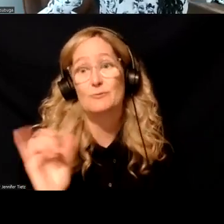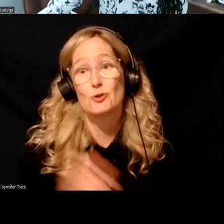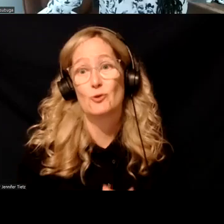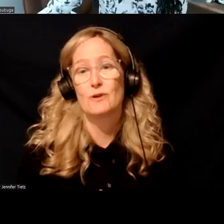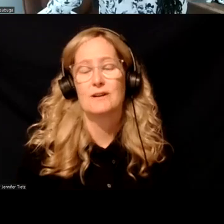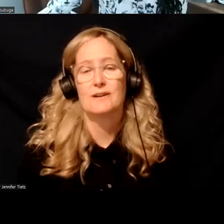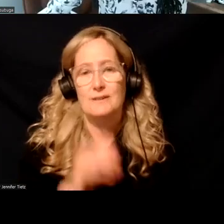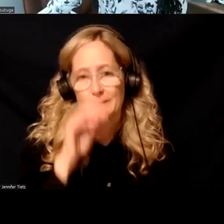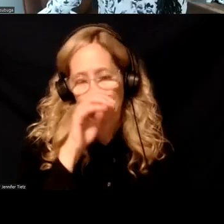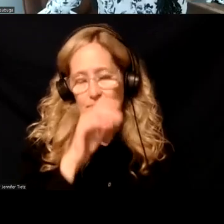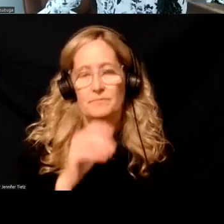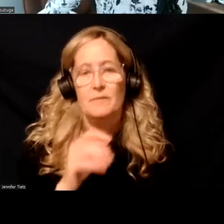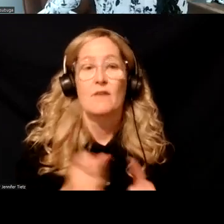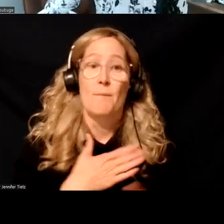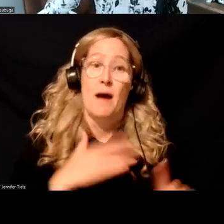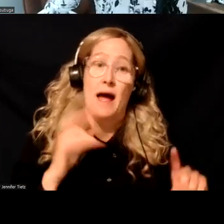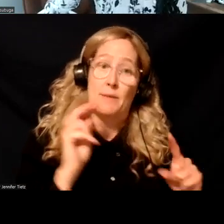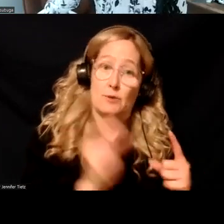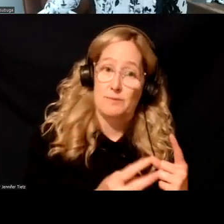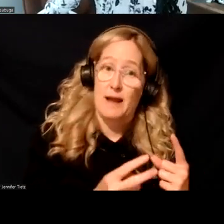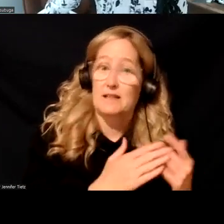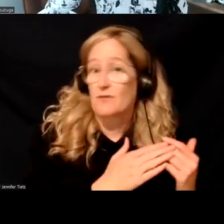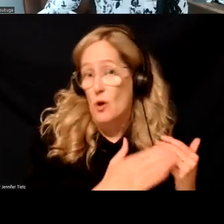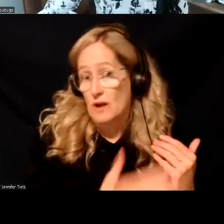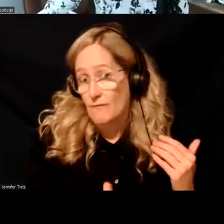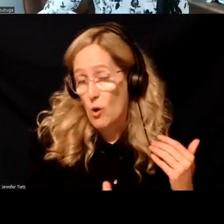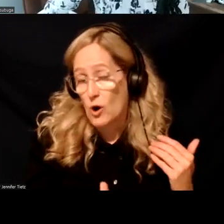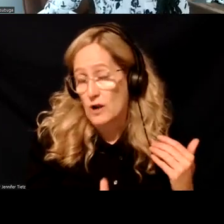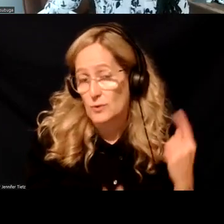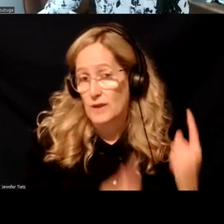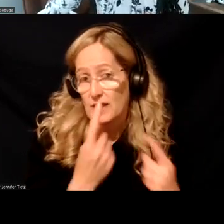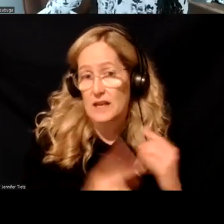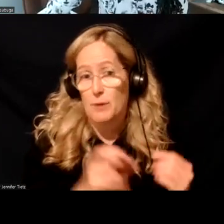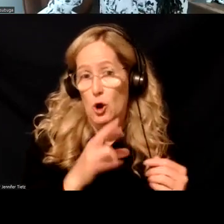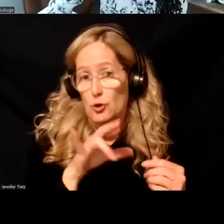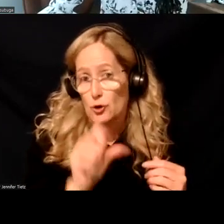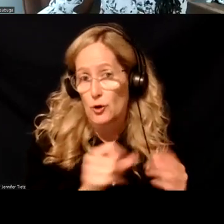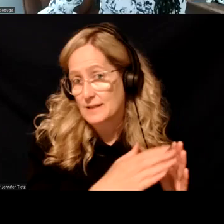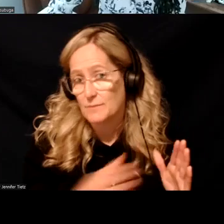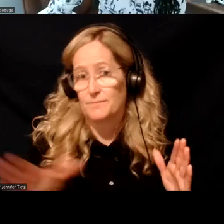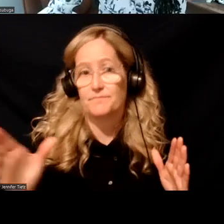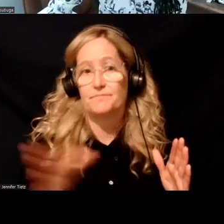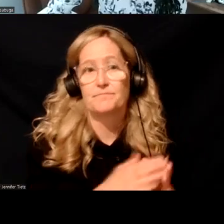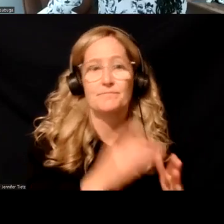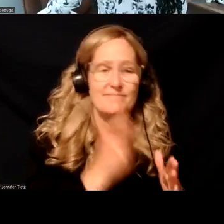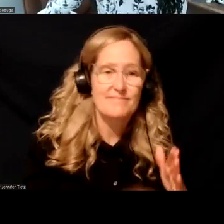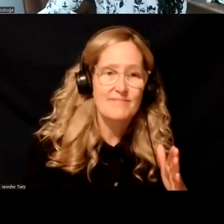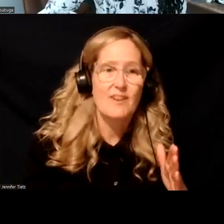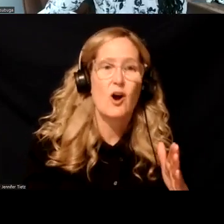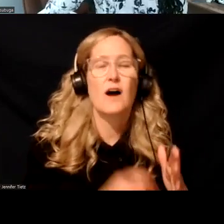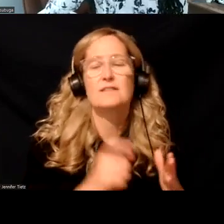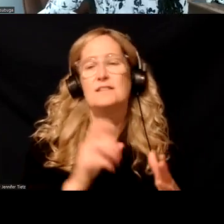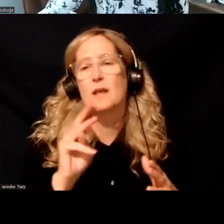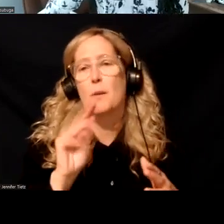so from my perspective going, going forward, as we think about the crisis continuum, the call center, the mobile response